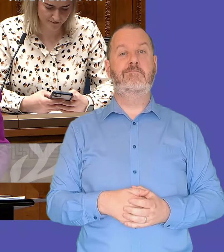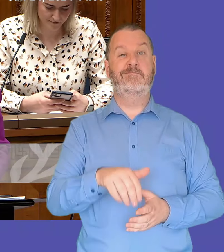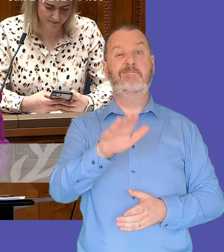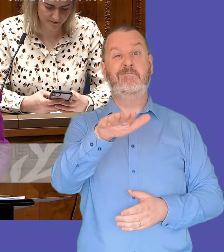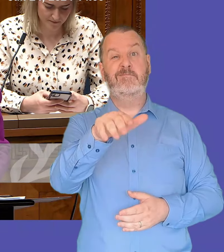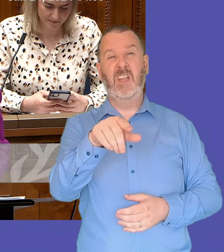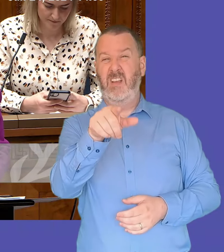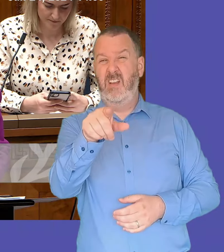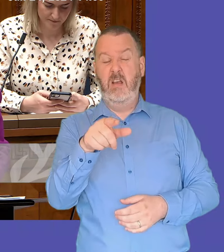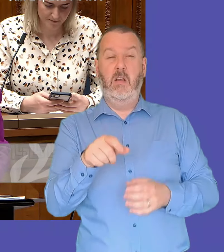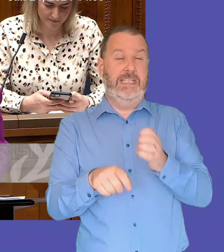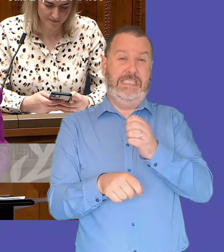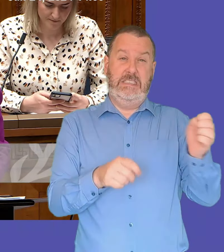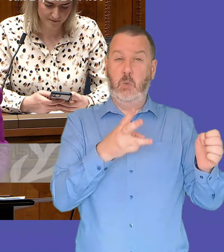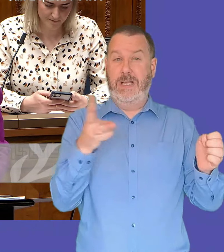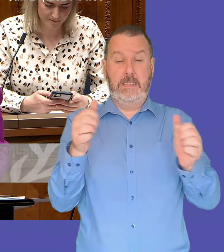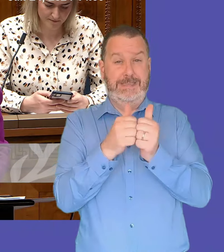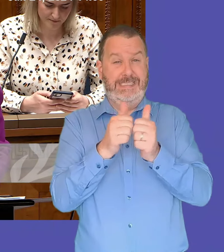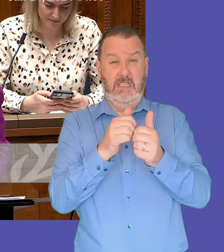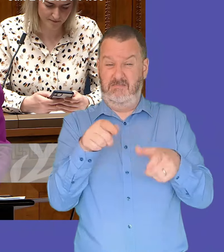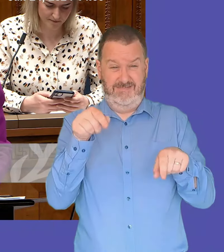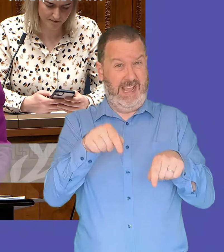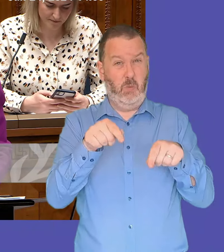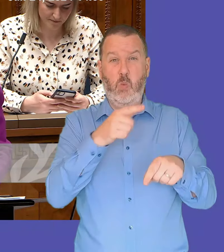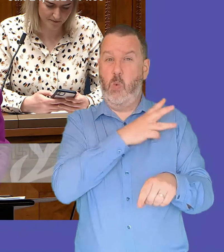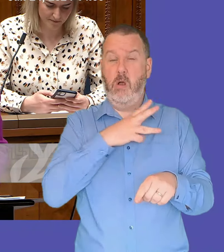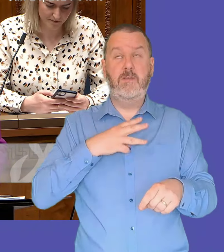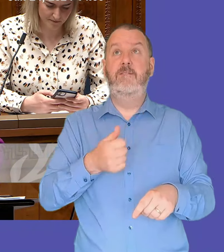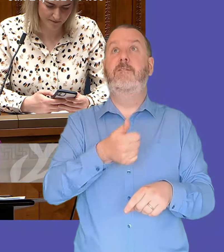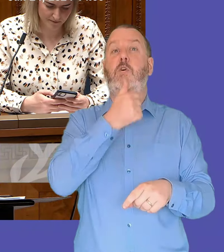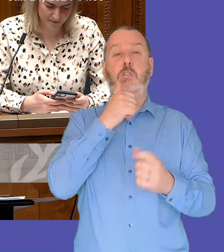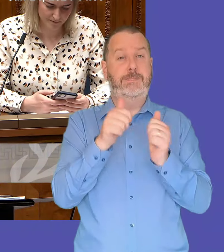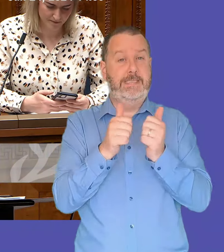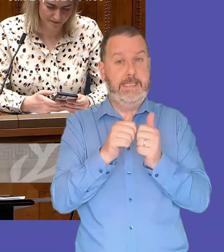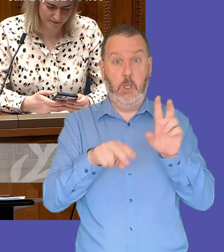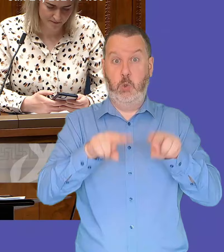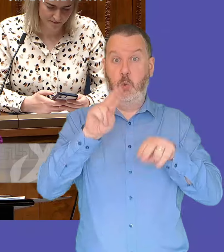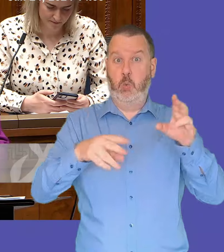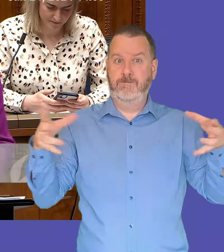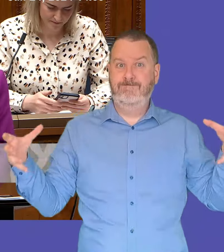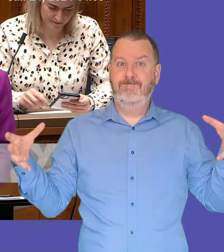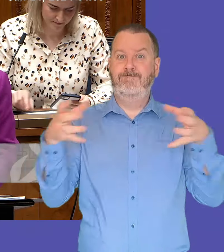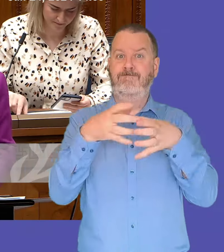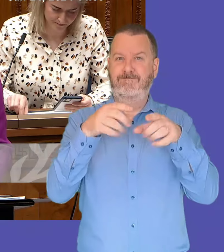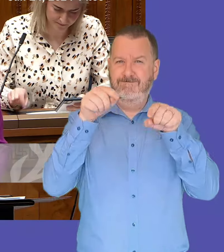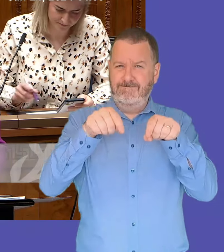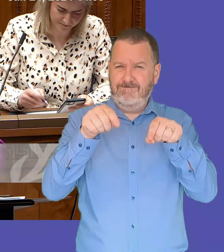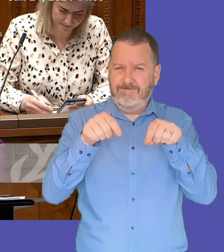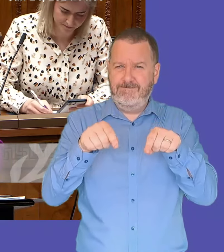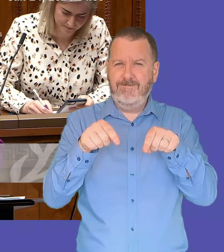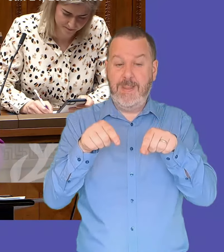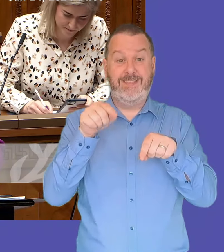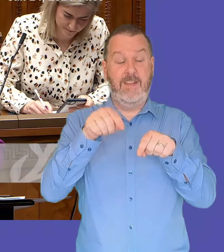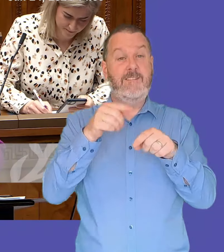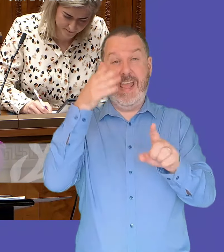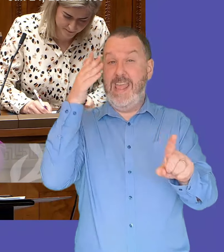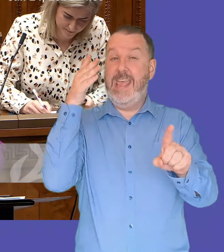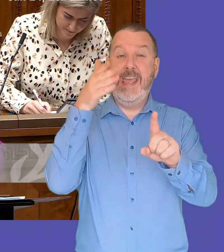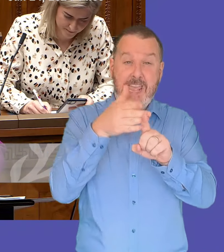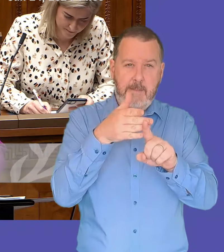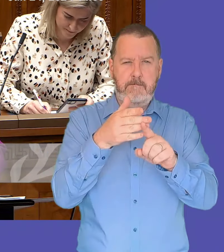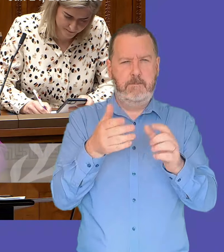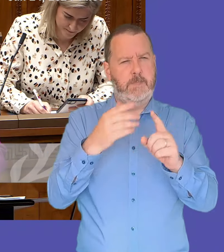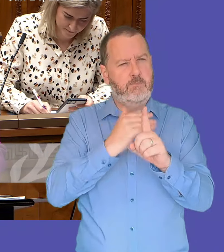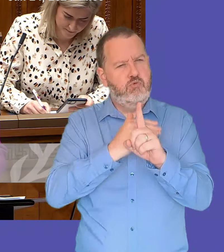wasn't raised because this was an inaugural meeting of a new body that's primarily focused on um kind of improving relations and conversations